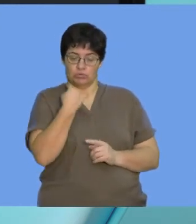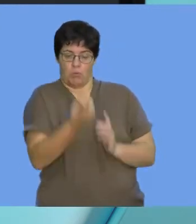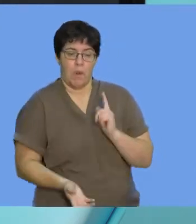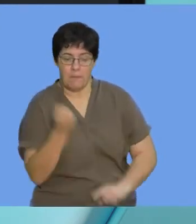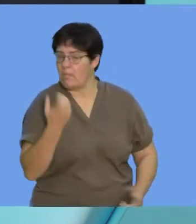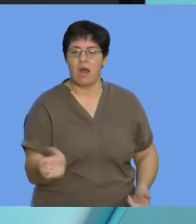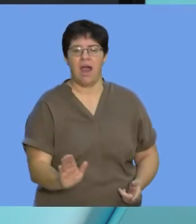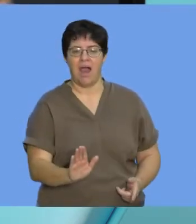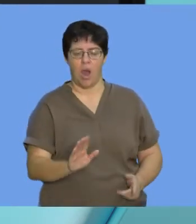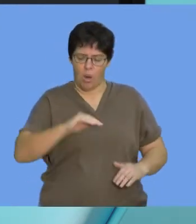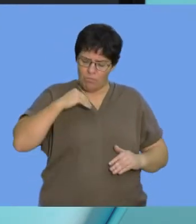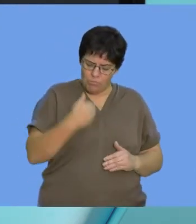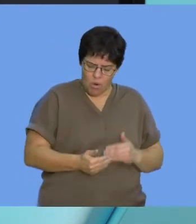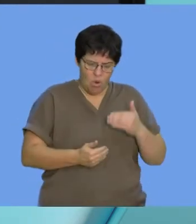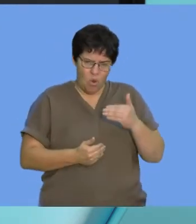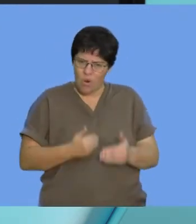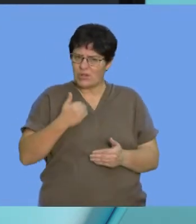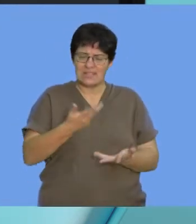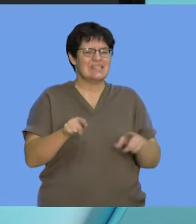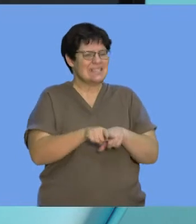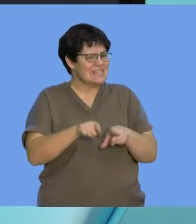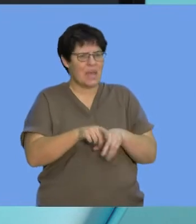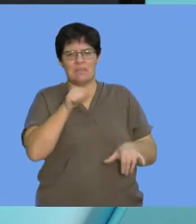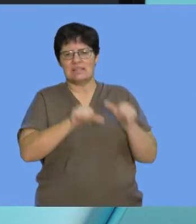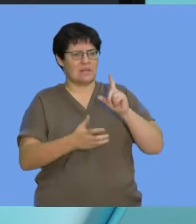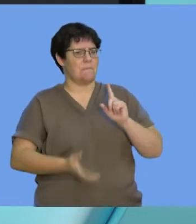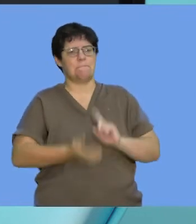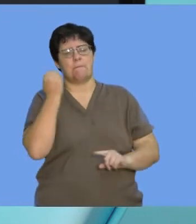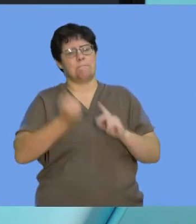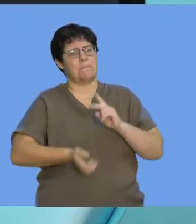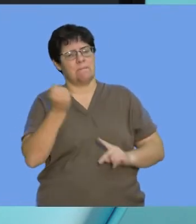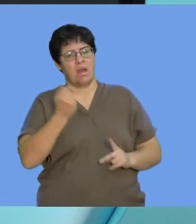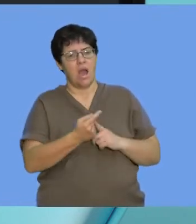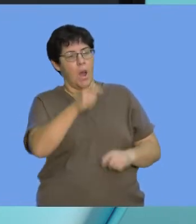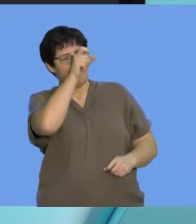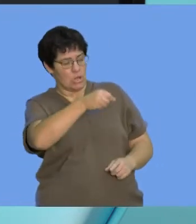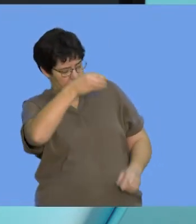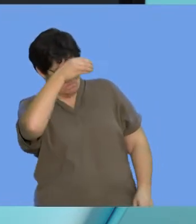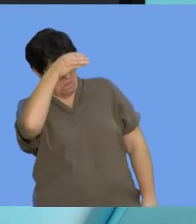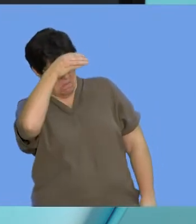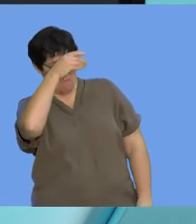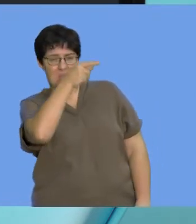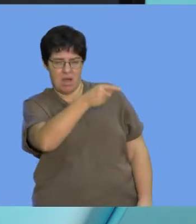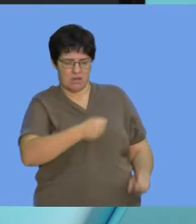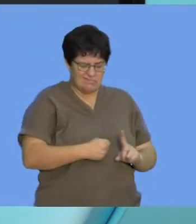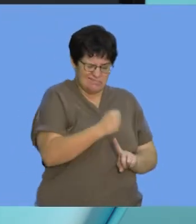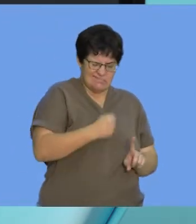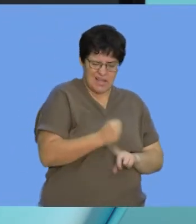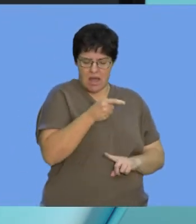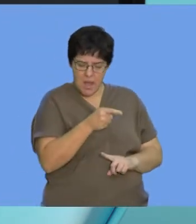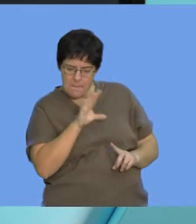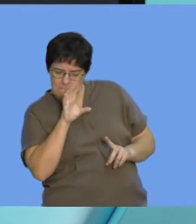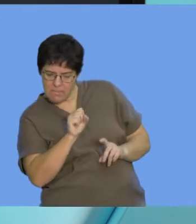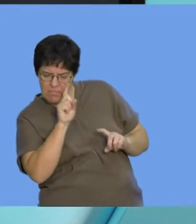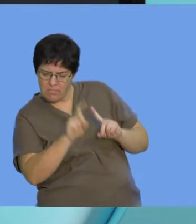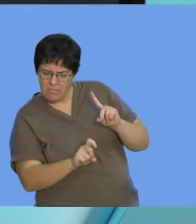It was a process. And as with any scientific discovery, there's often pioneers in research that try and find